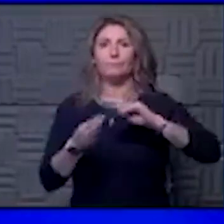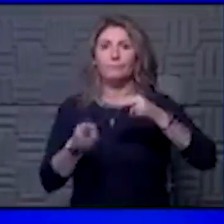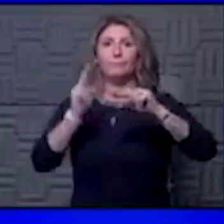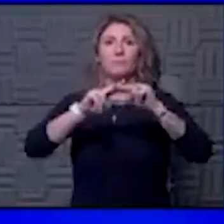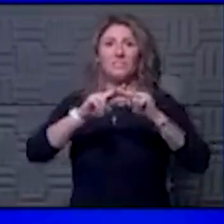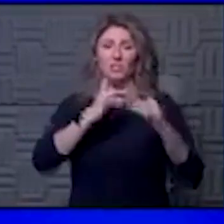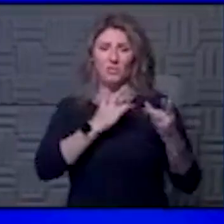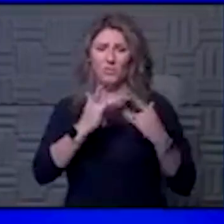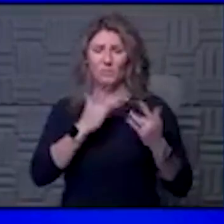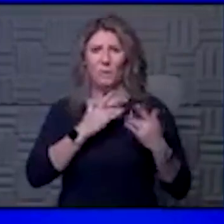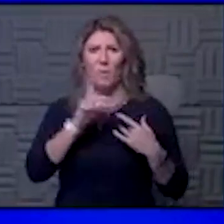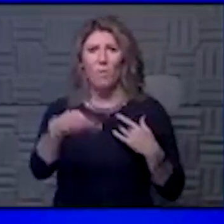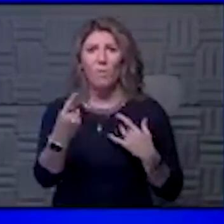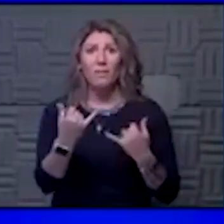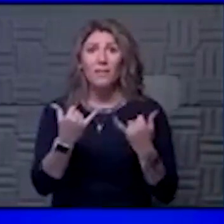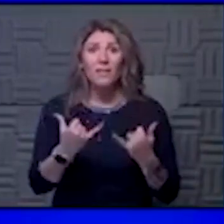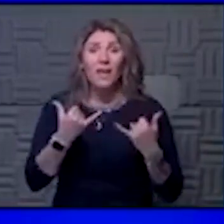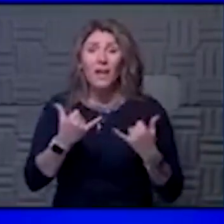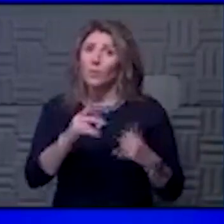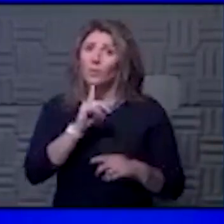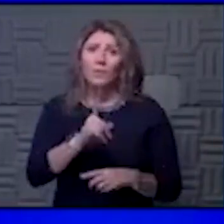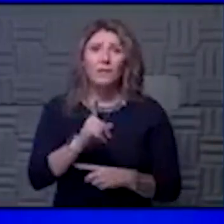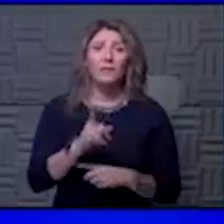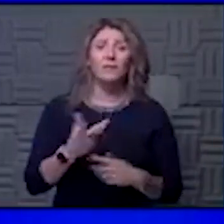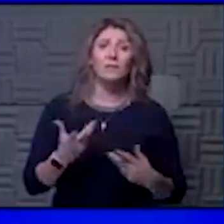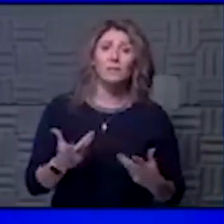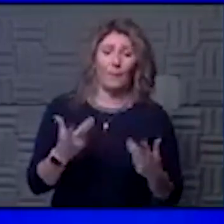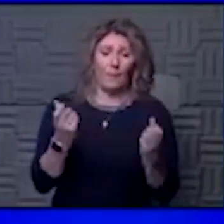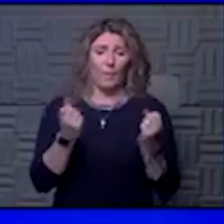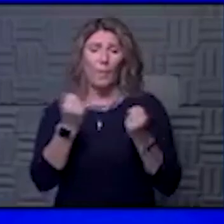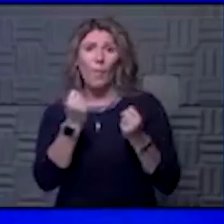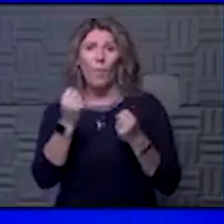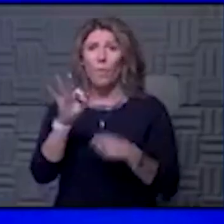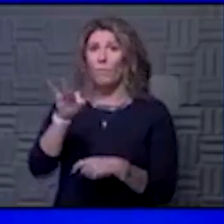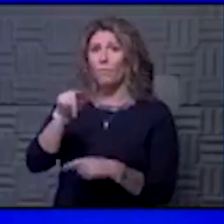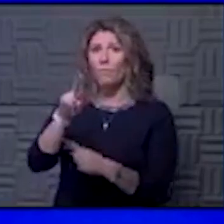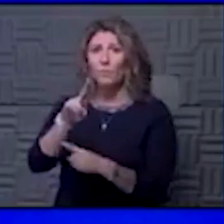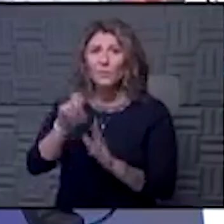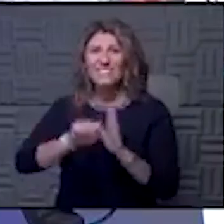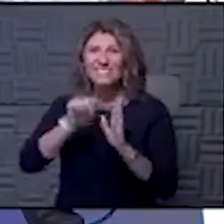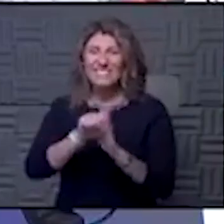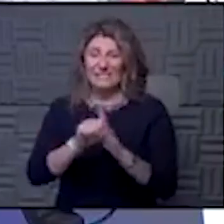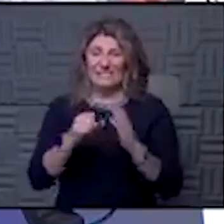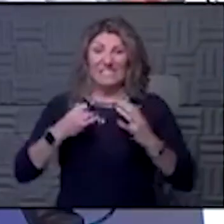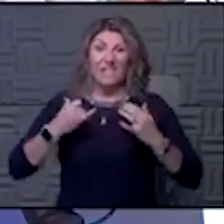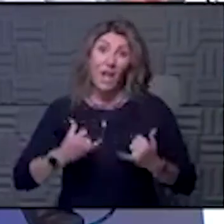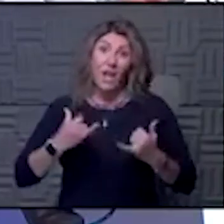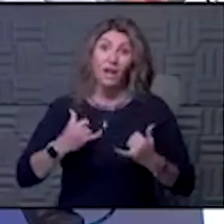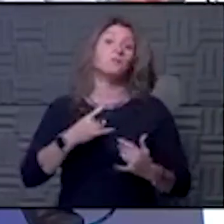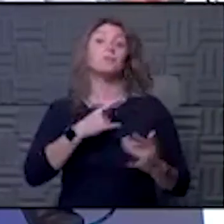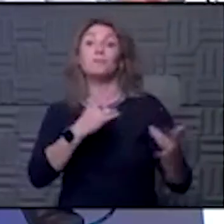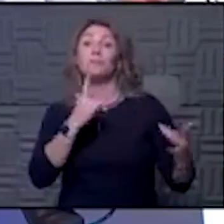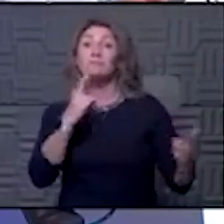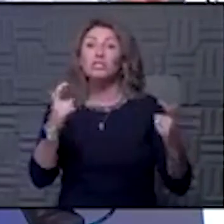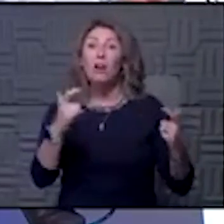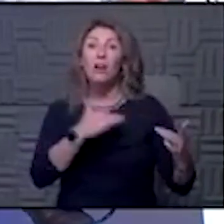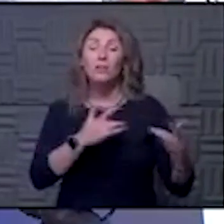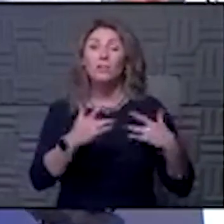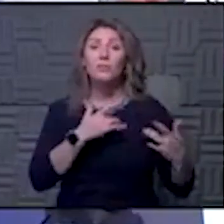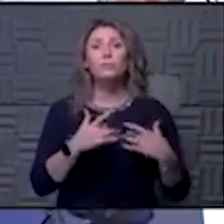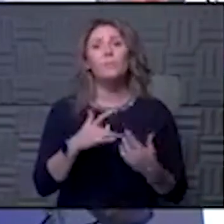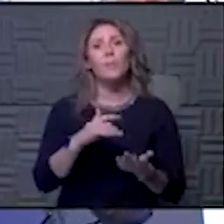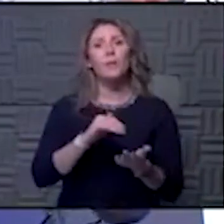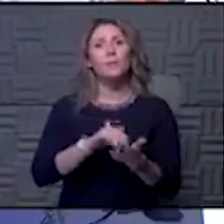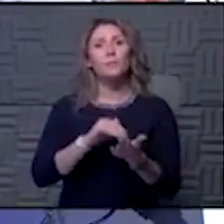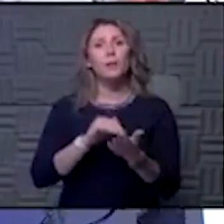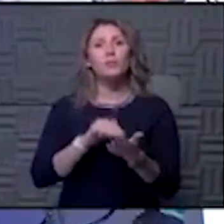because we are only now really getting into the cold and flu season as well. Yeah. So big concerns. So Dr. Salate,